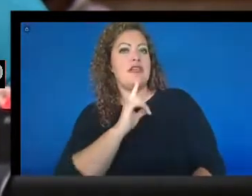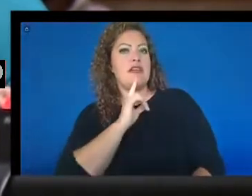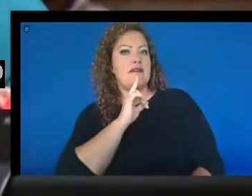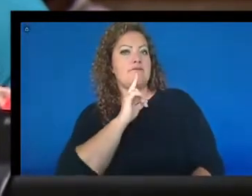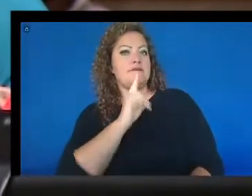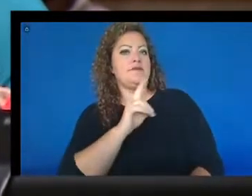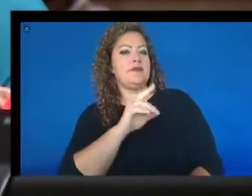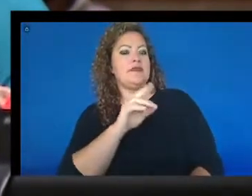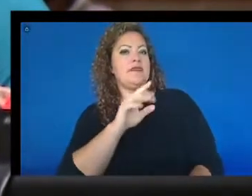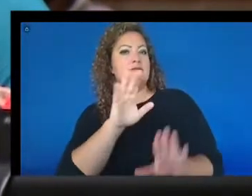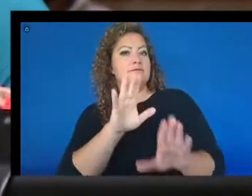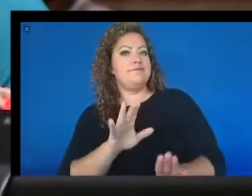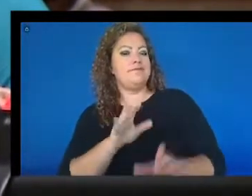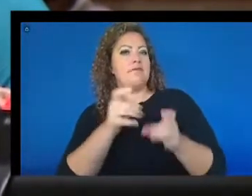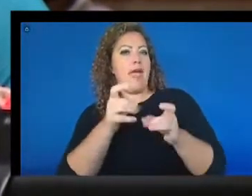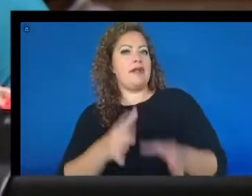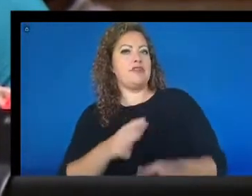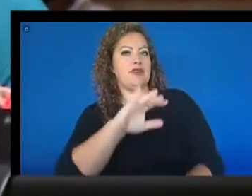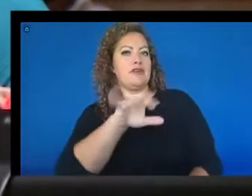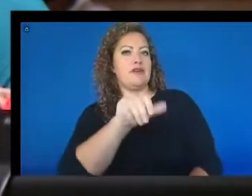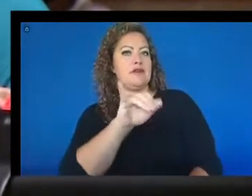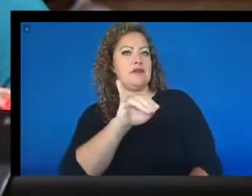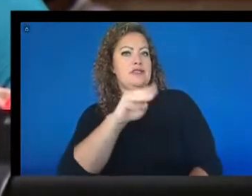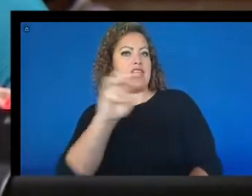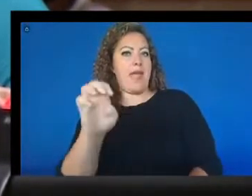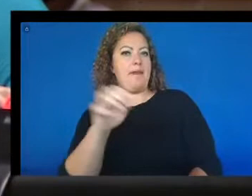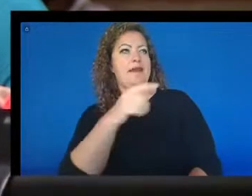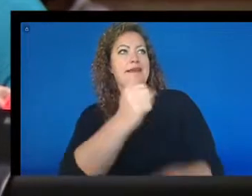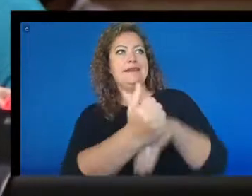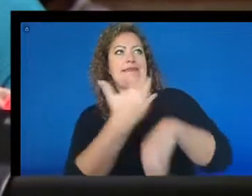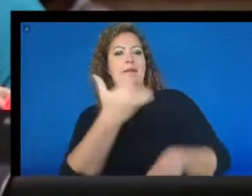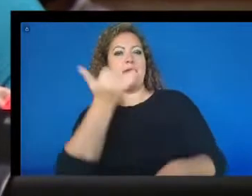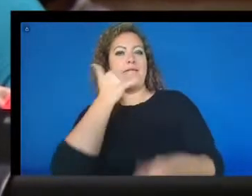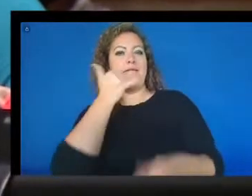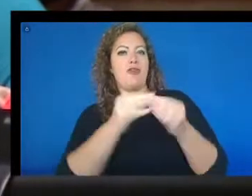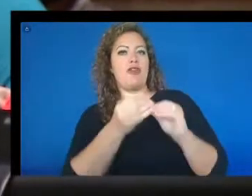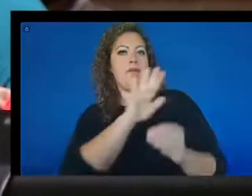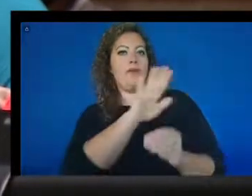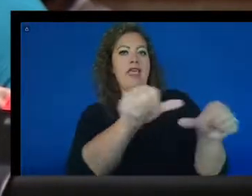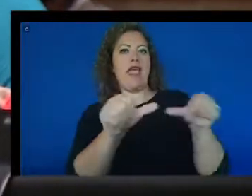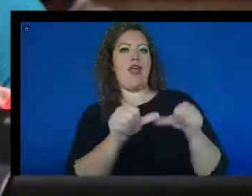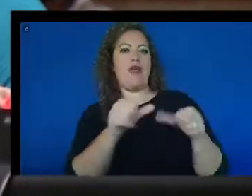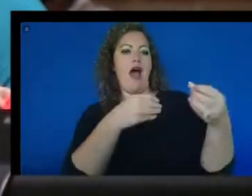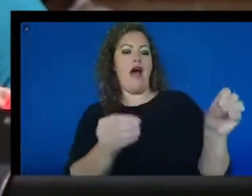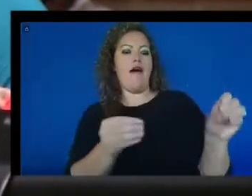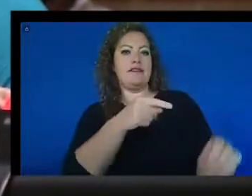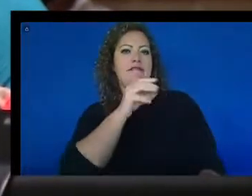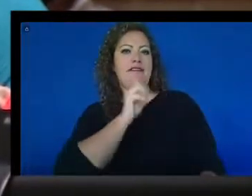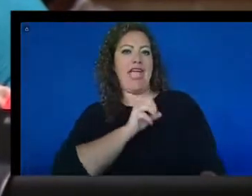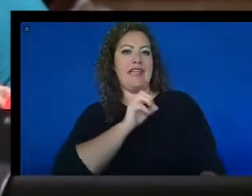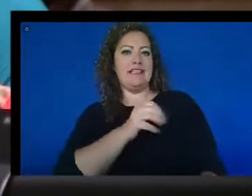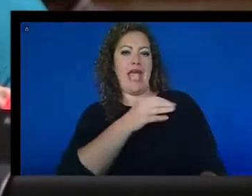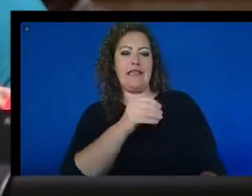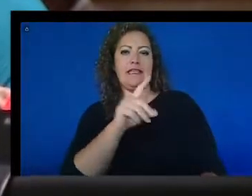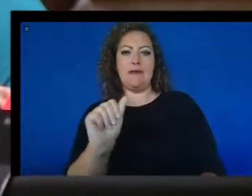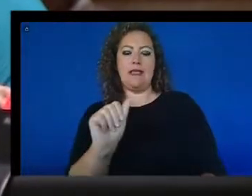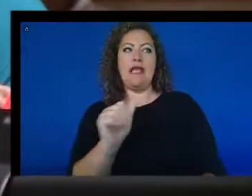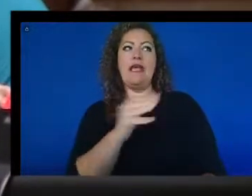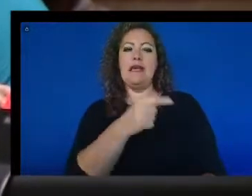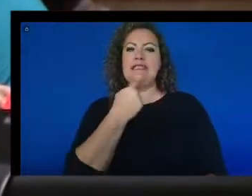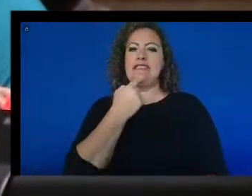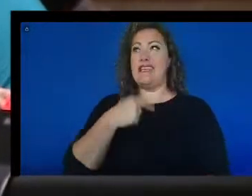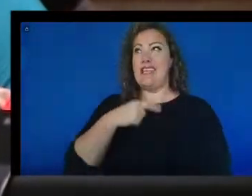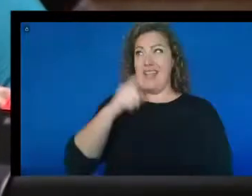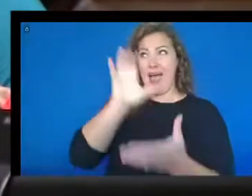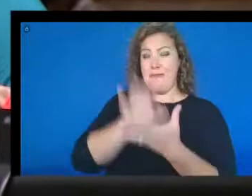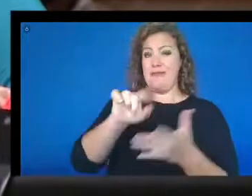you, sent me a phone number at the area office on aging and disability. And she said, I believe they're starting